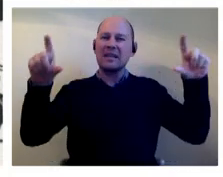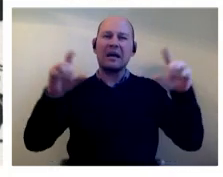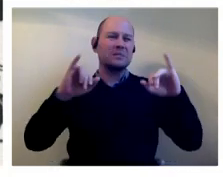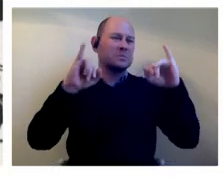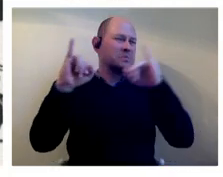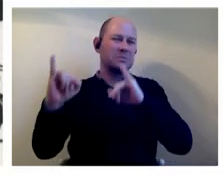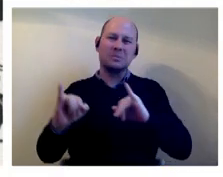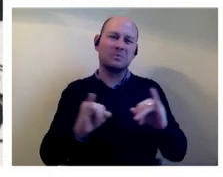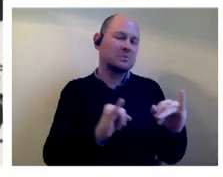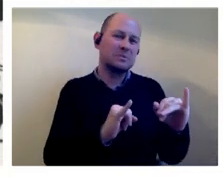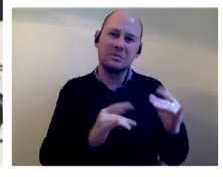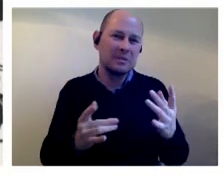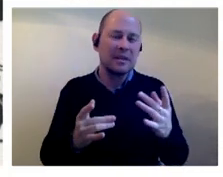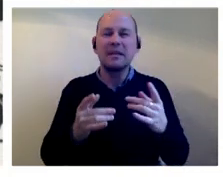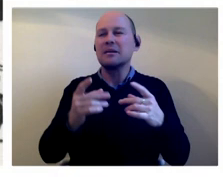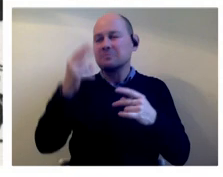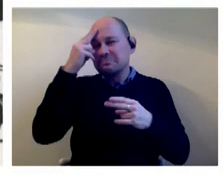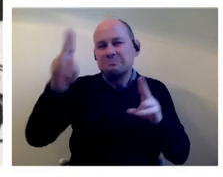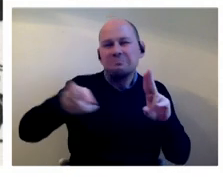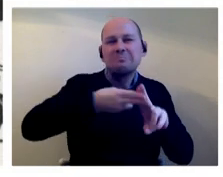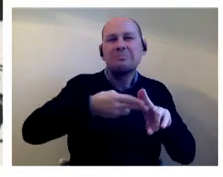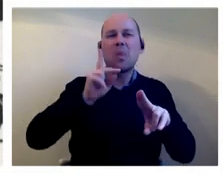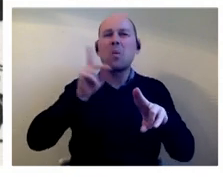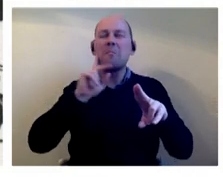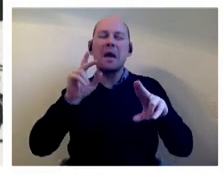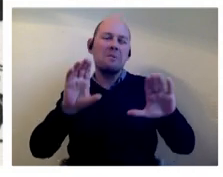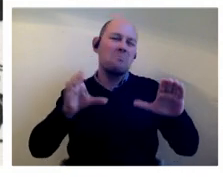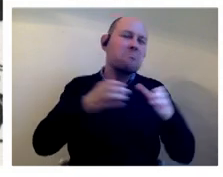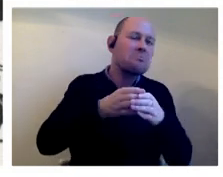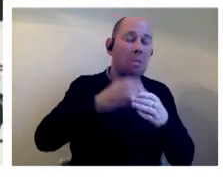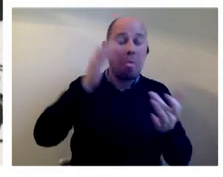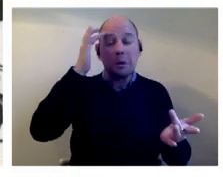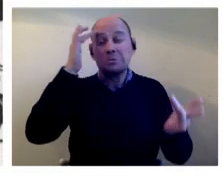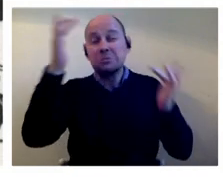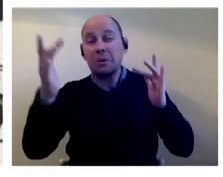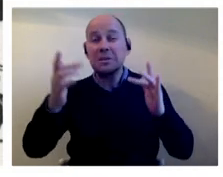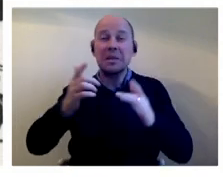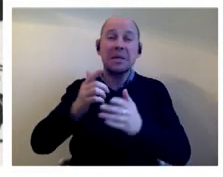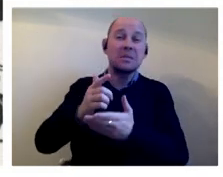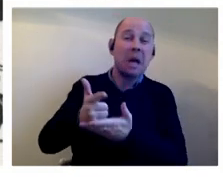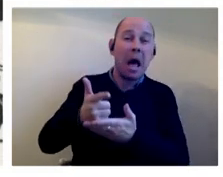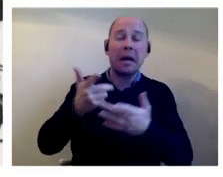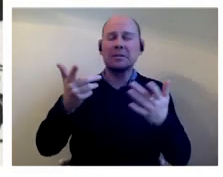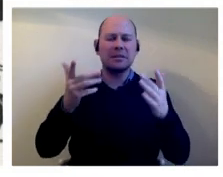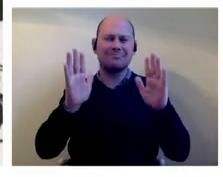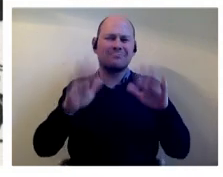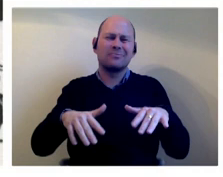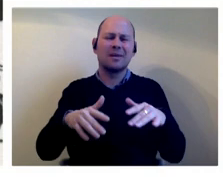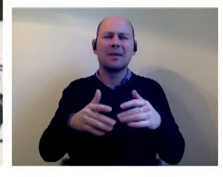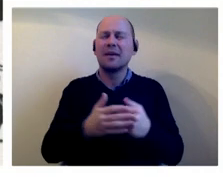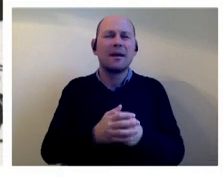on to call the women a gaggle of screeching lesbian harridans dotty dykes and her suit harpies they like their alliteration in the style